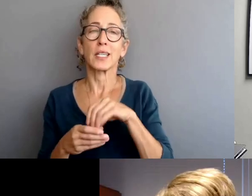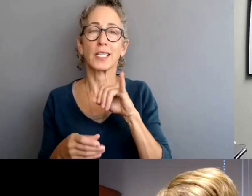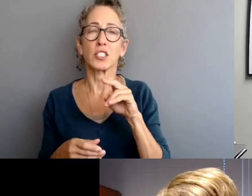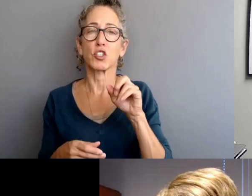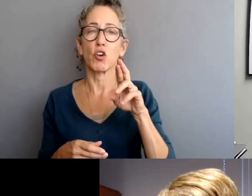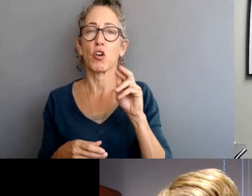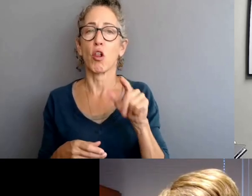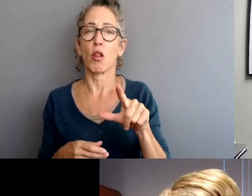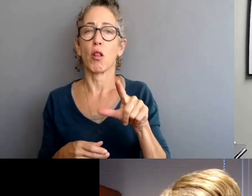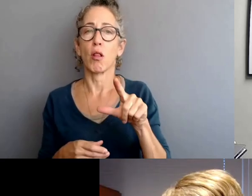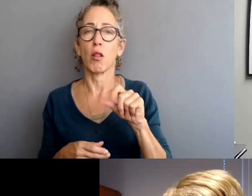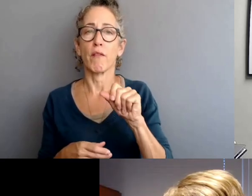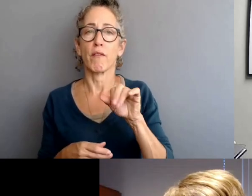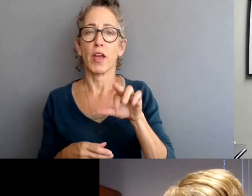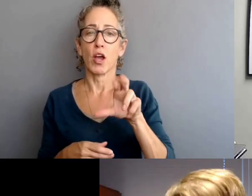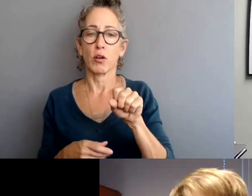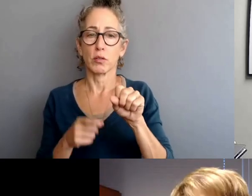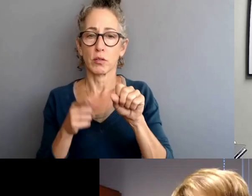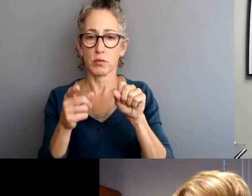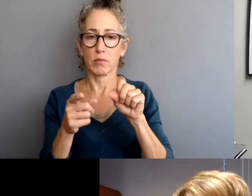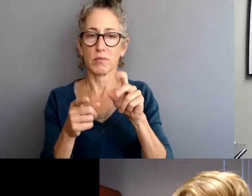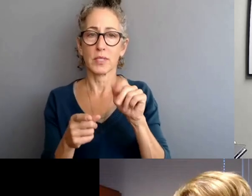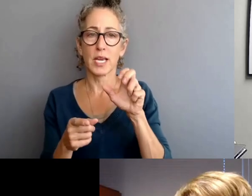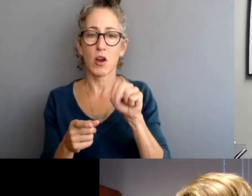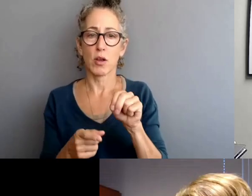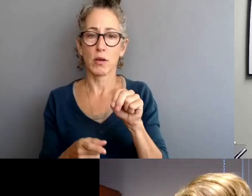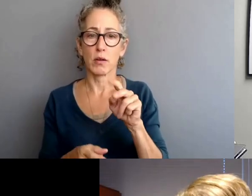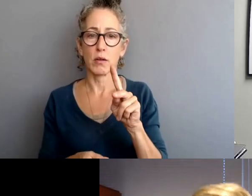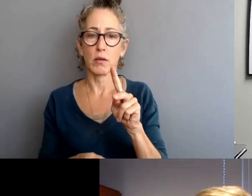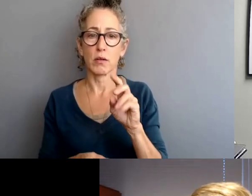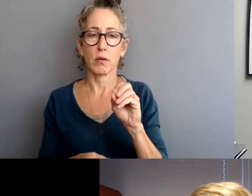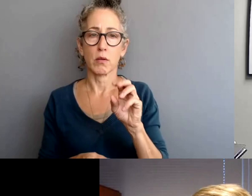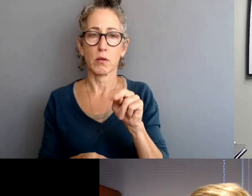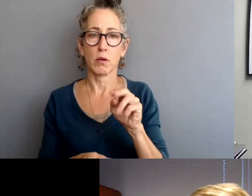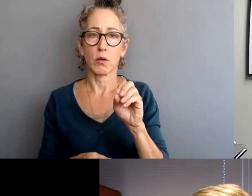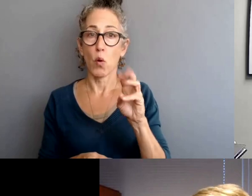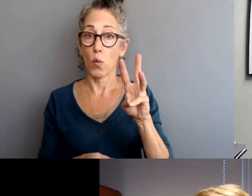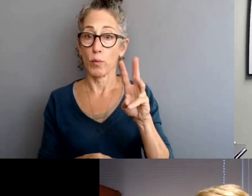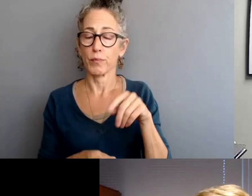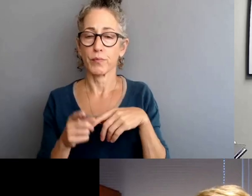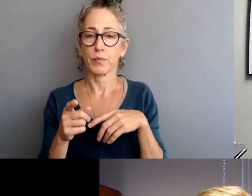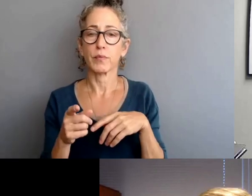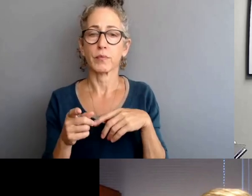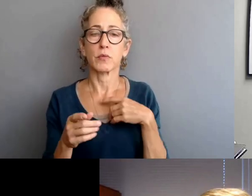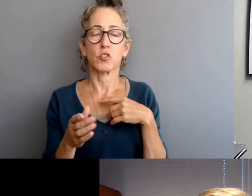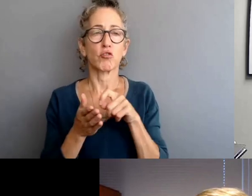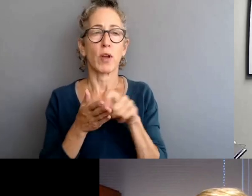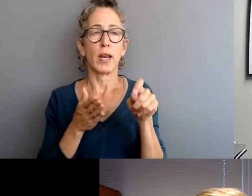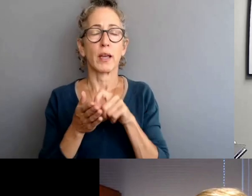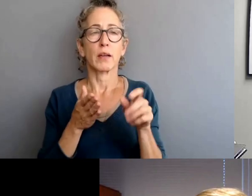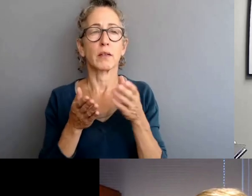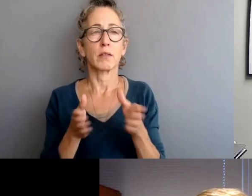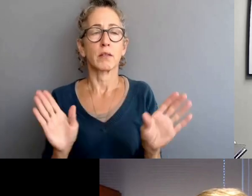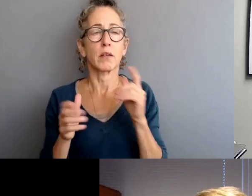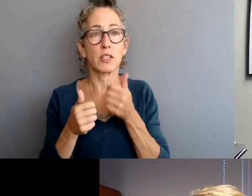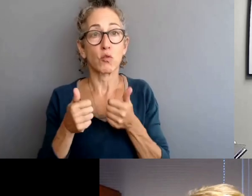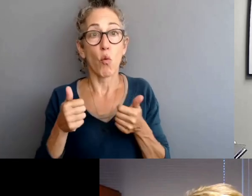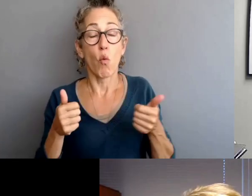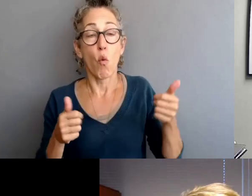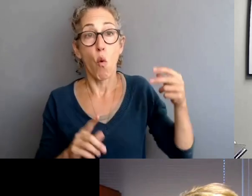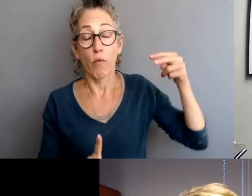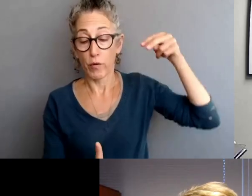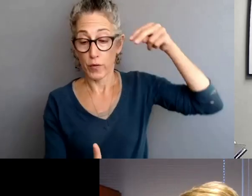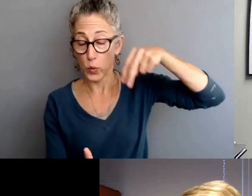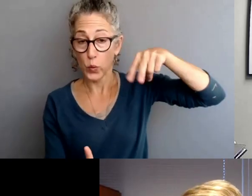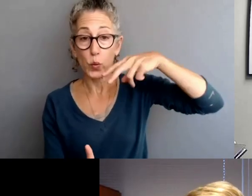Chief, I know you'll be providing an overview of how different accountability components in the city work. In the high-level overview of the Bureau of Internal